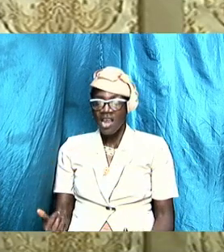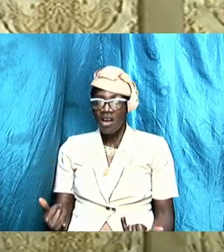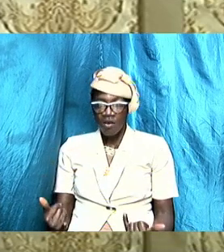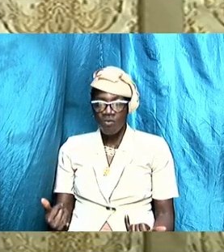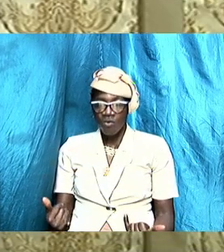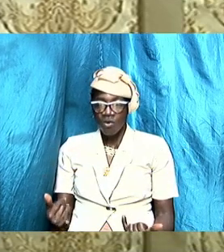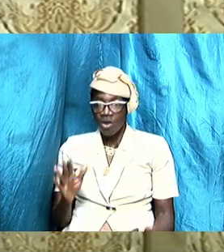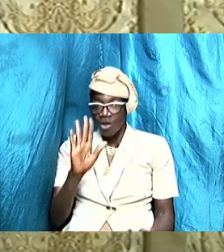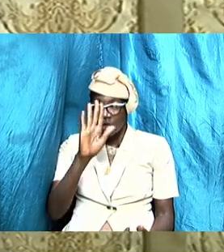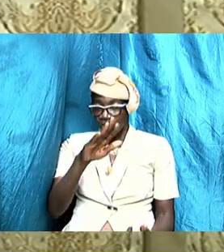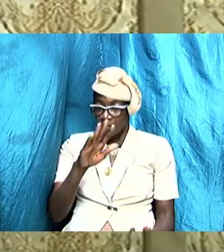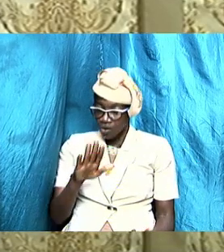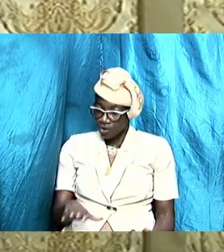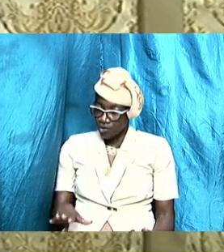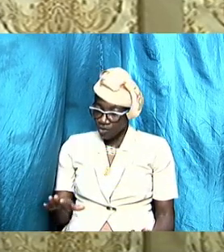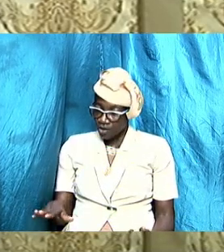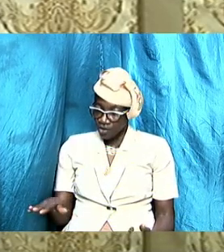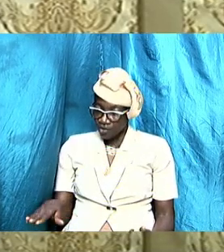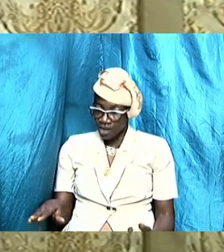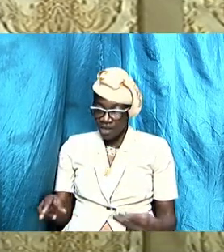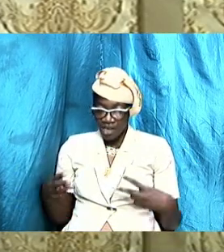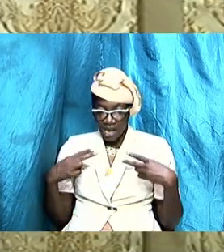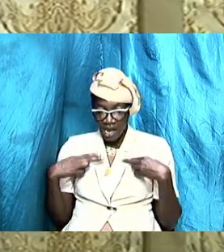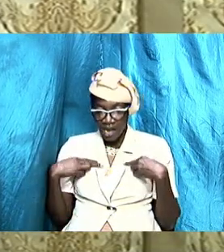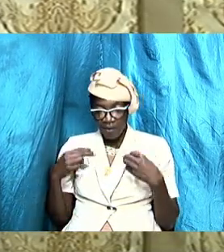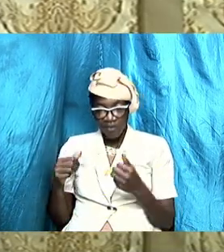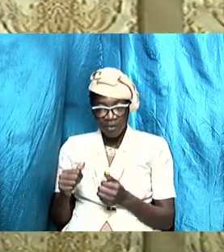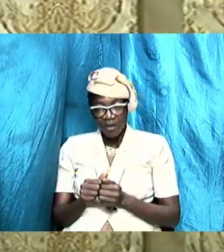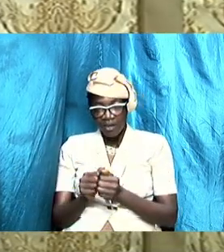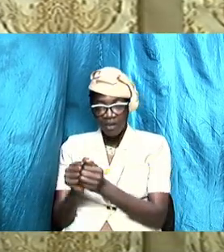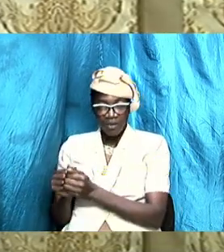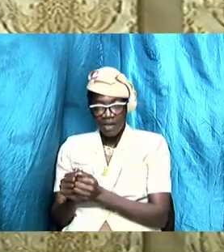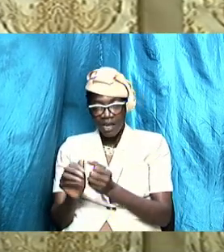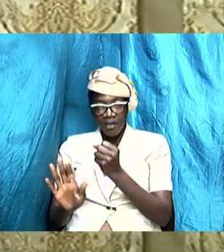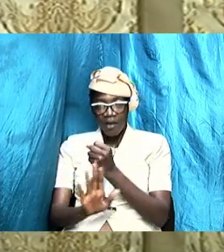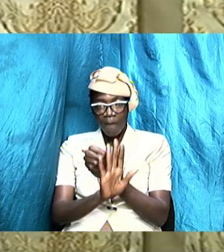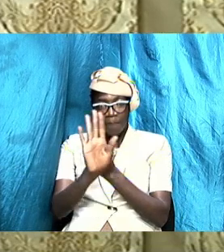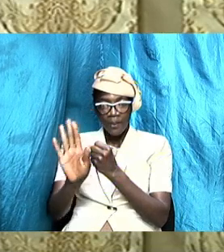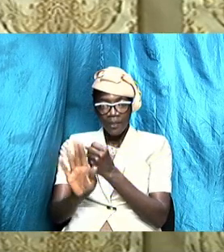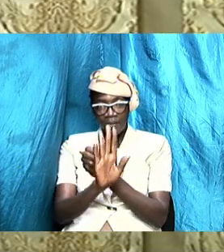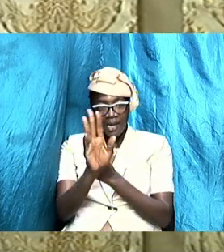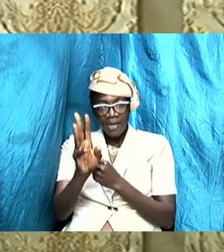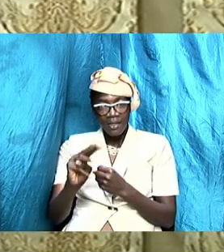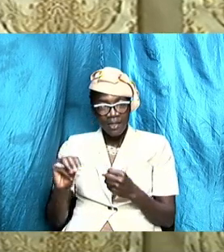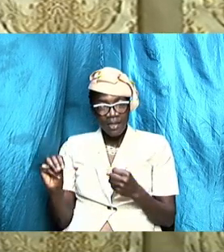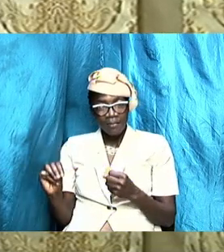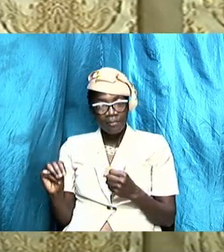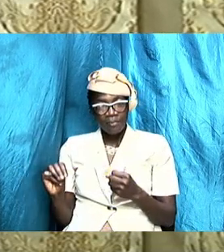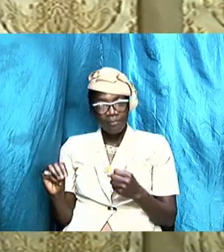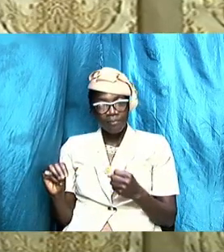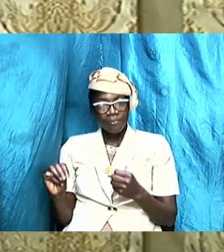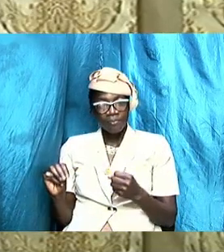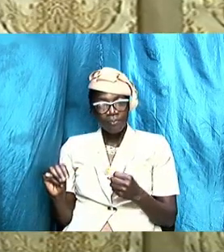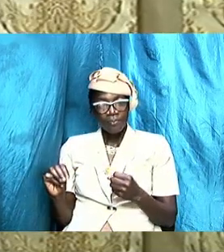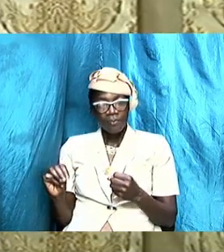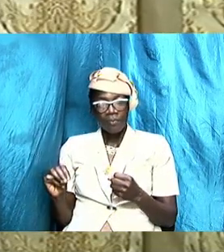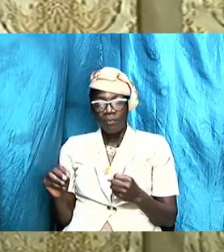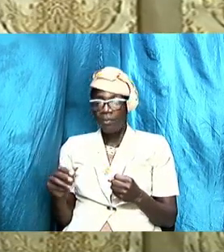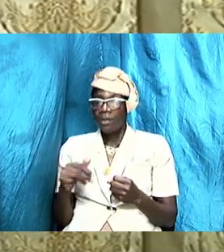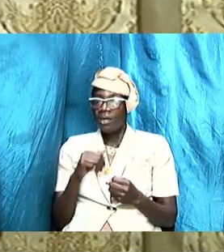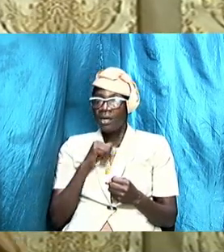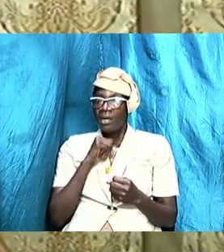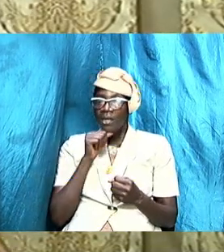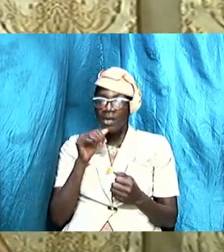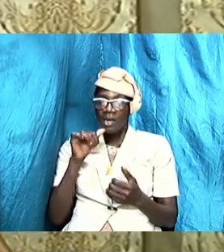children that you have together and you protect them it is not that in